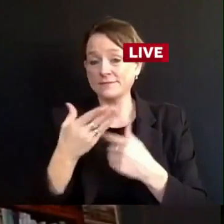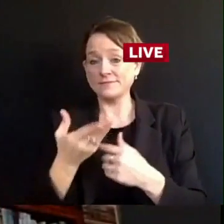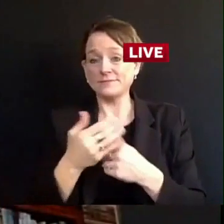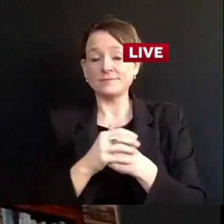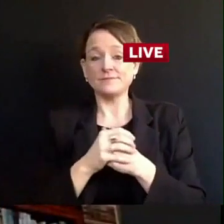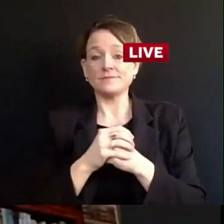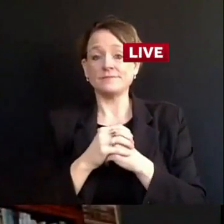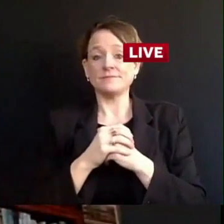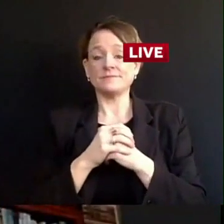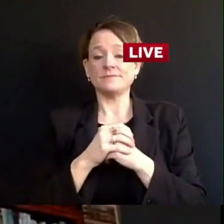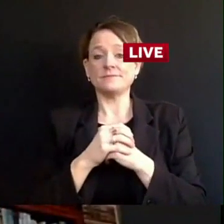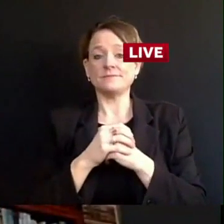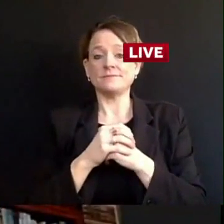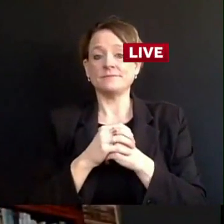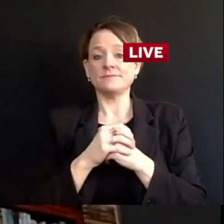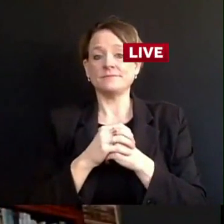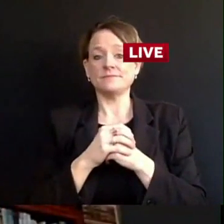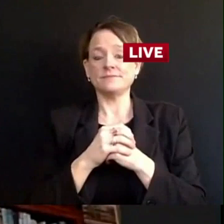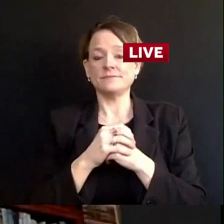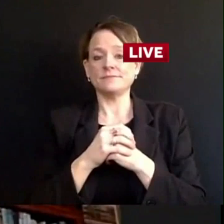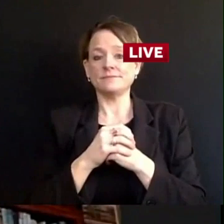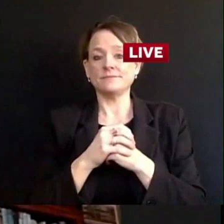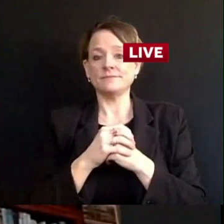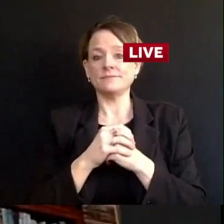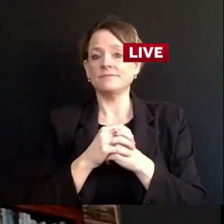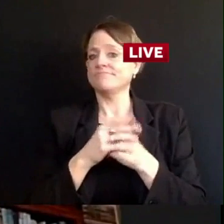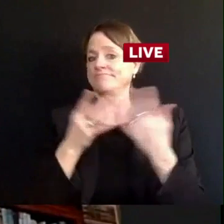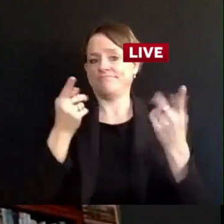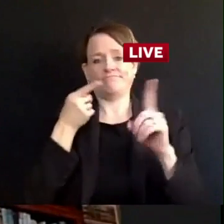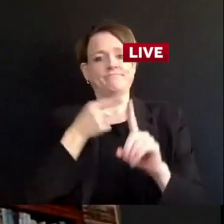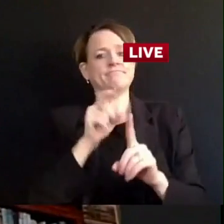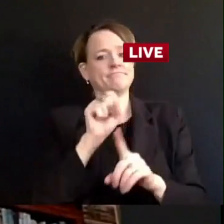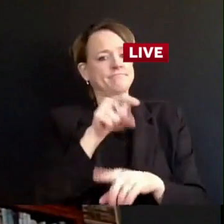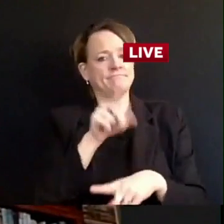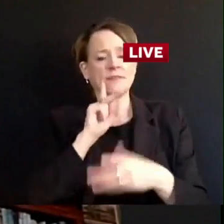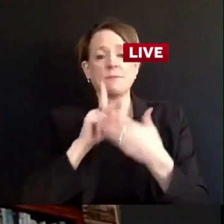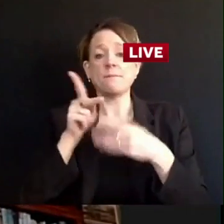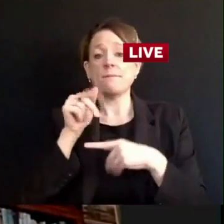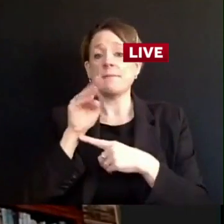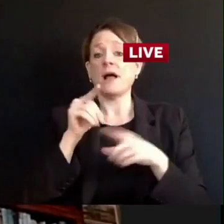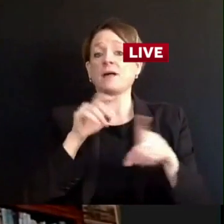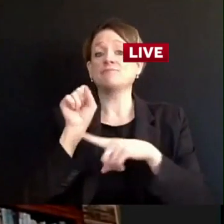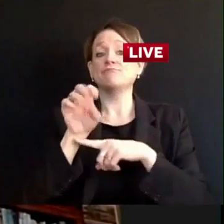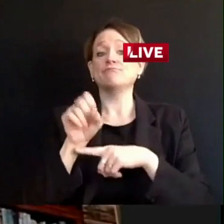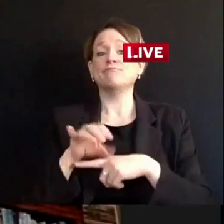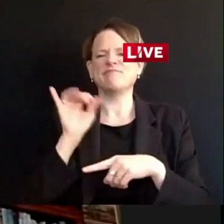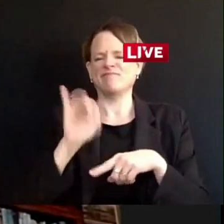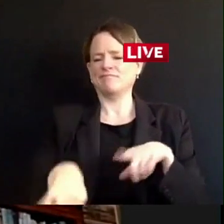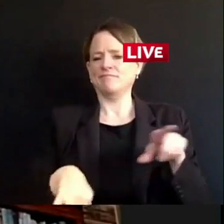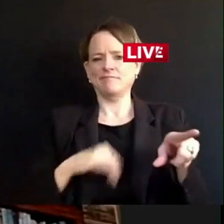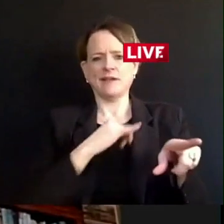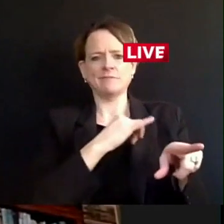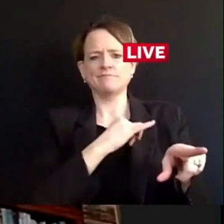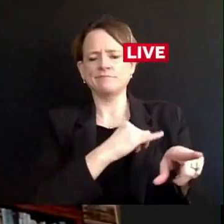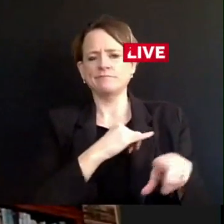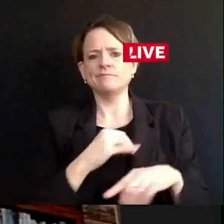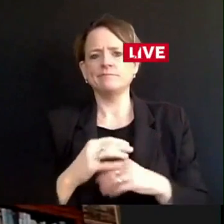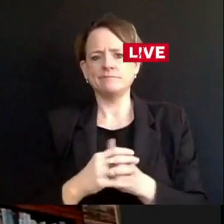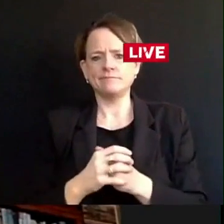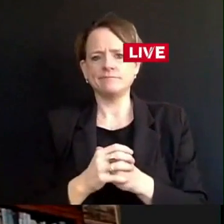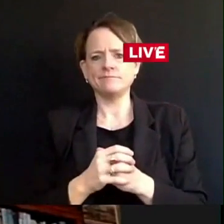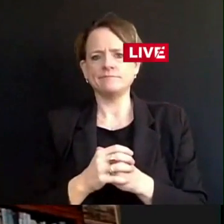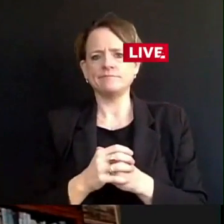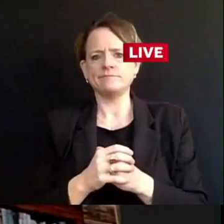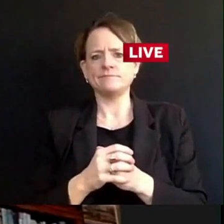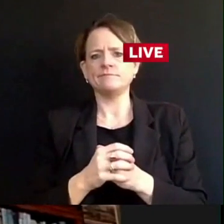described it well. It's not at all surprising in the absence of very strenuous effort to prevent it,